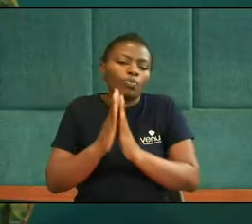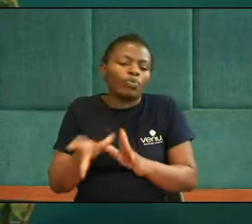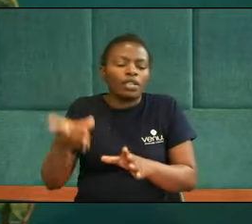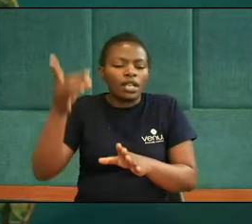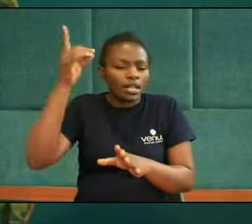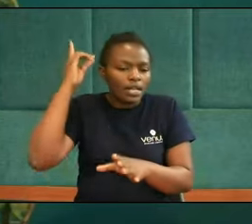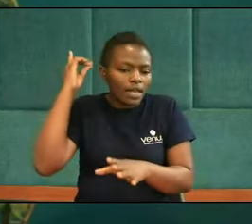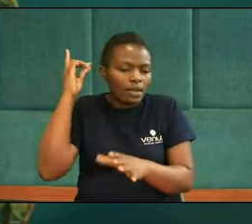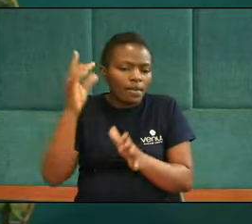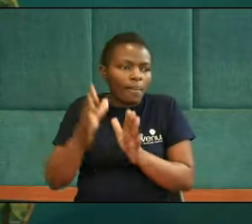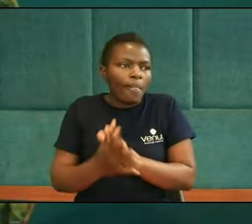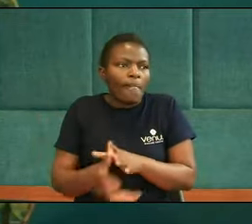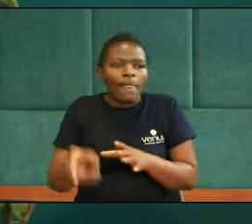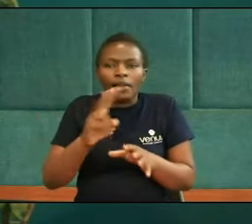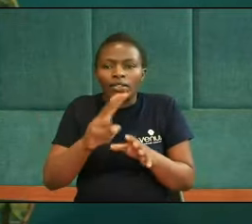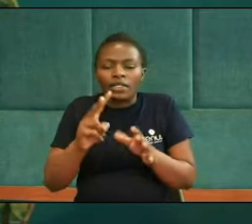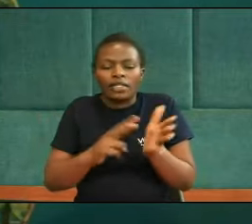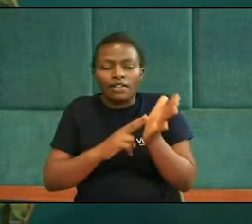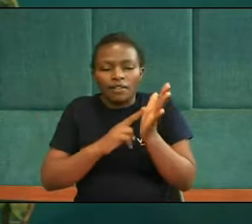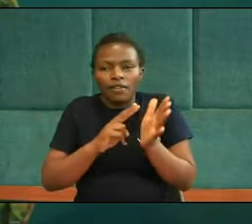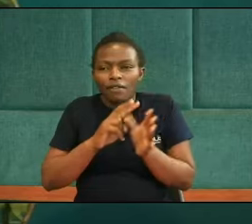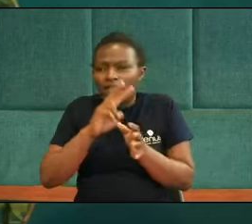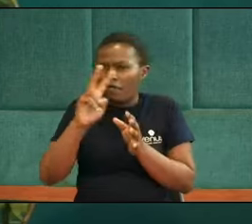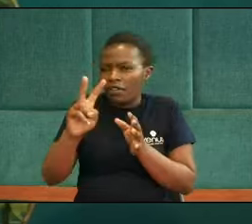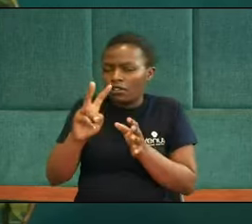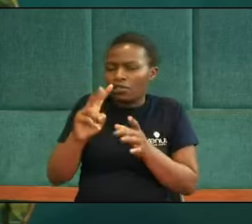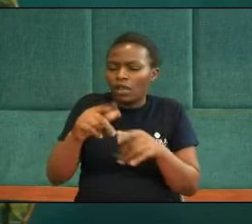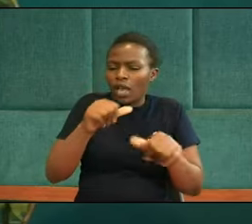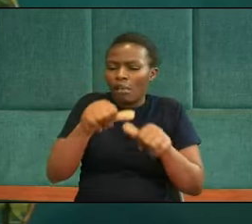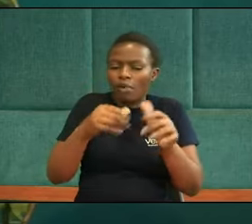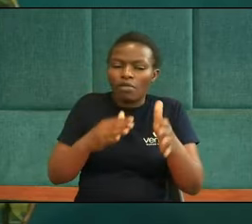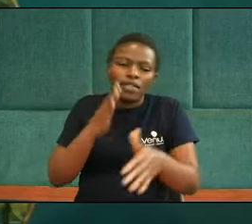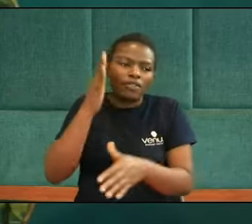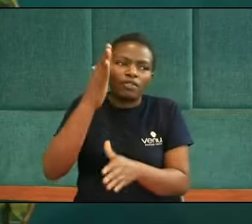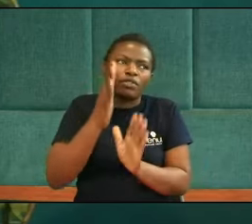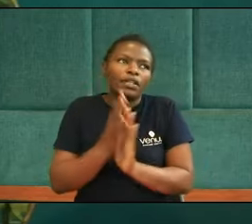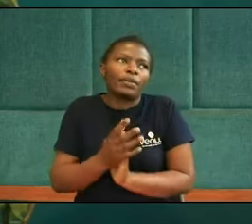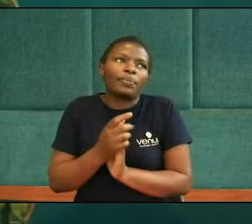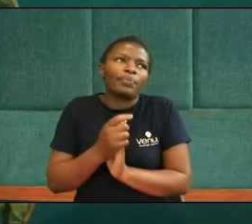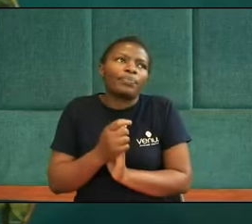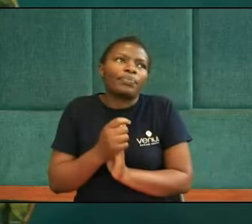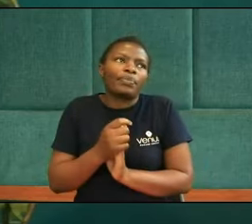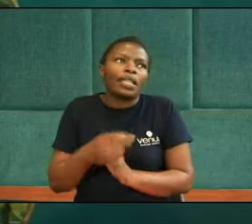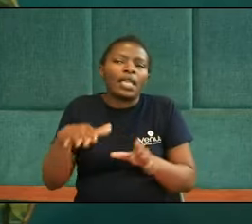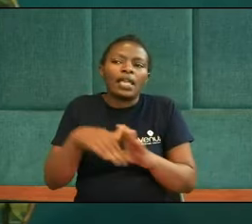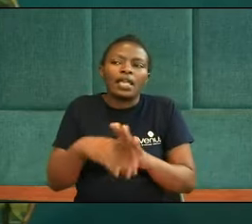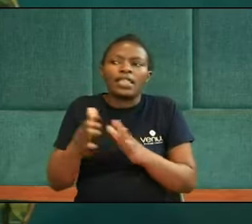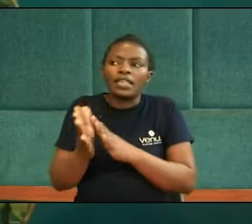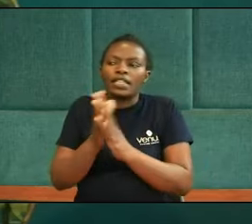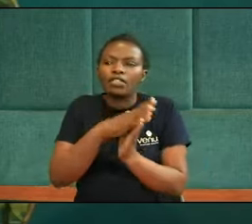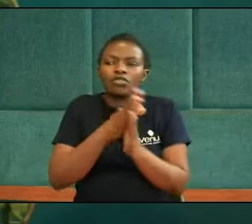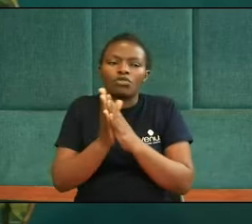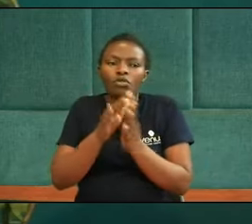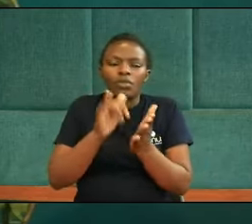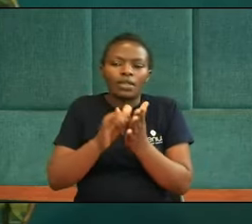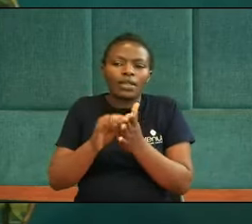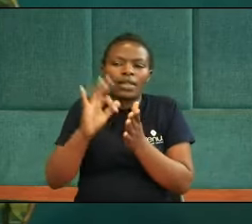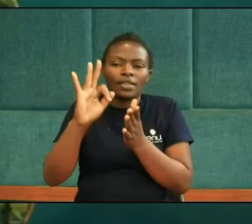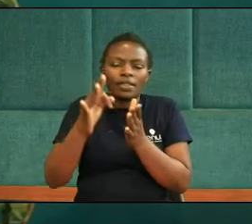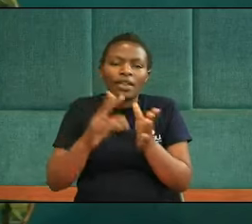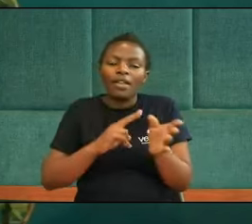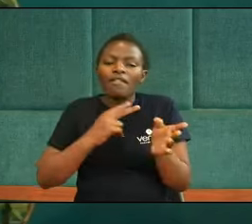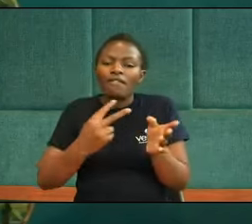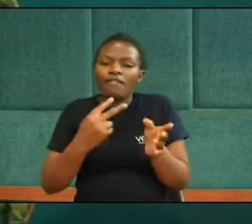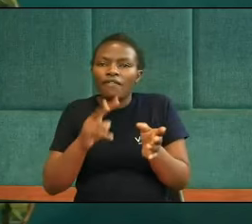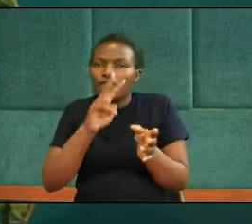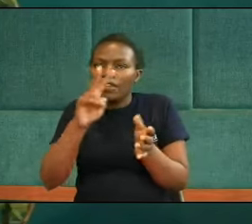sees visions predicting the future Particularly in the story There are three visions that have